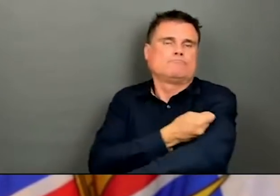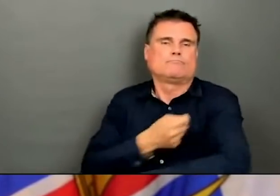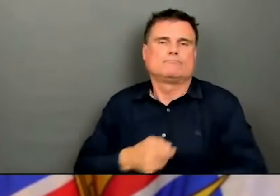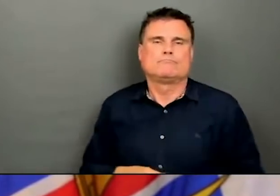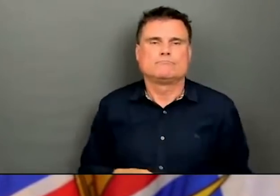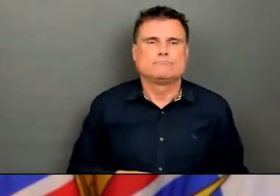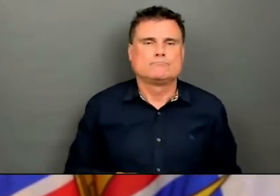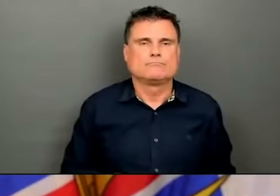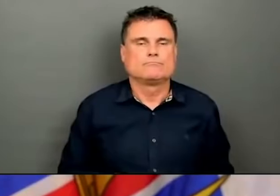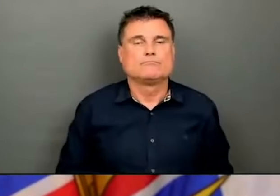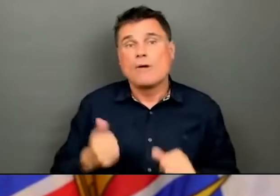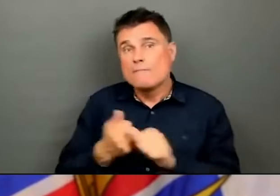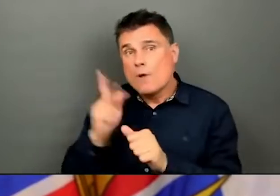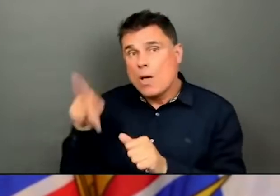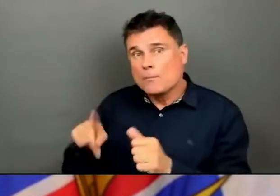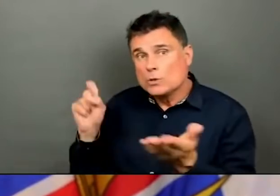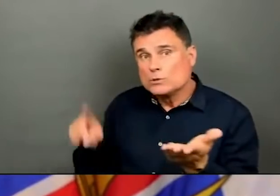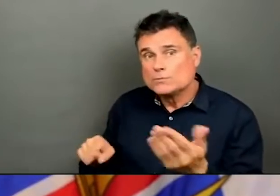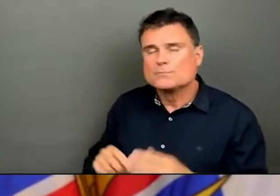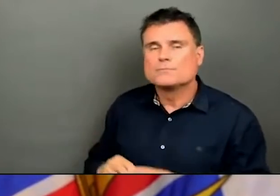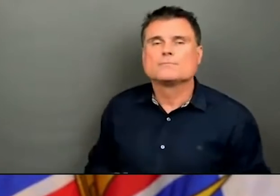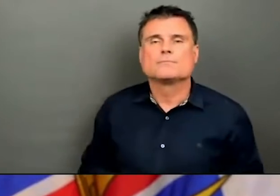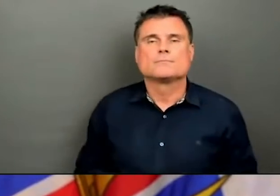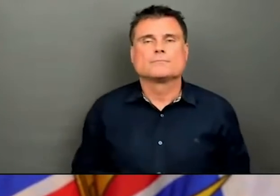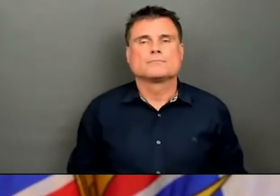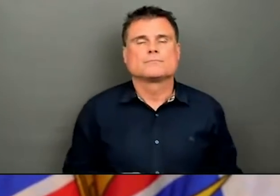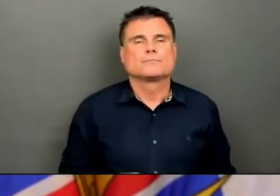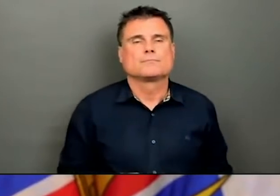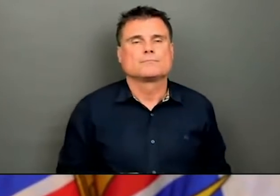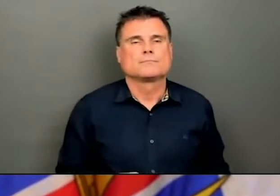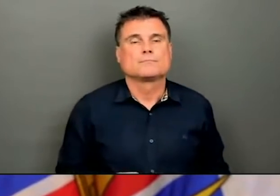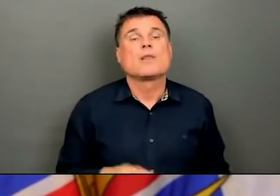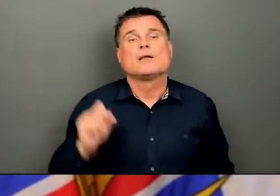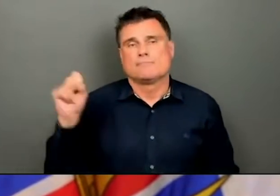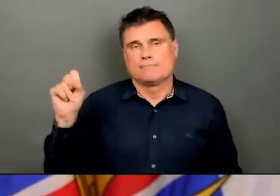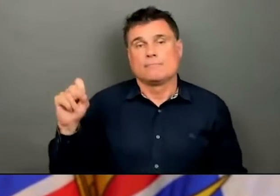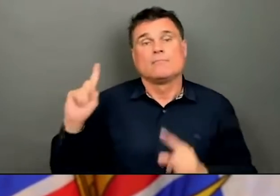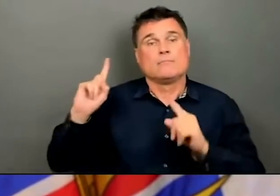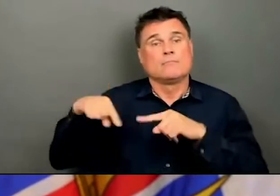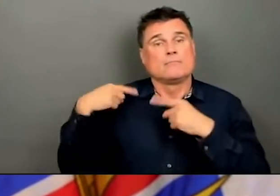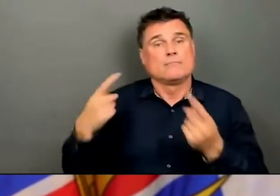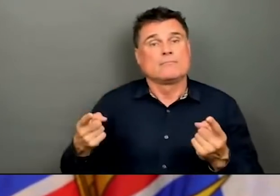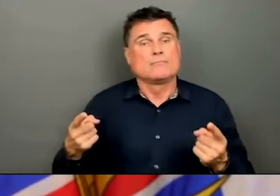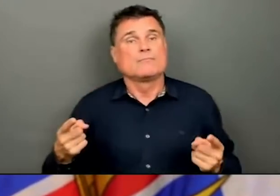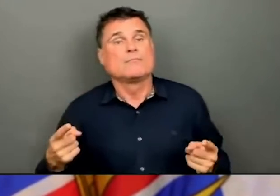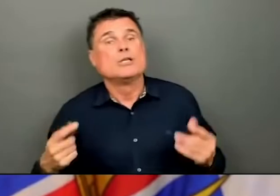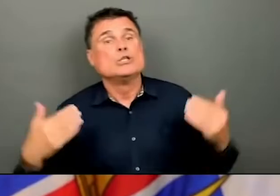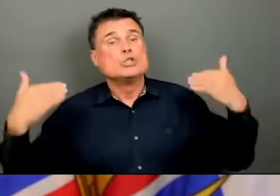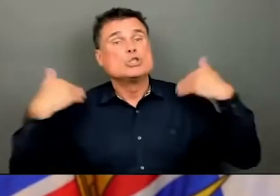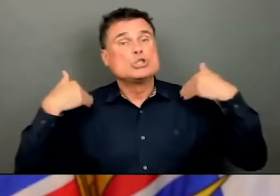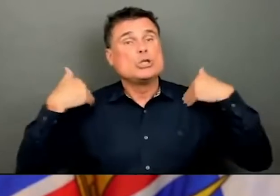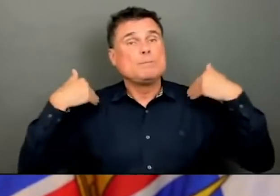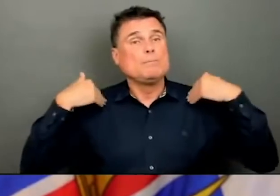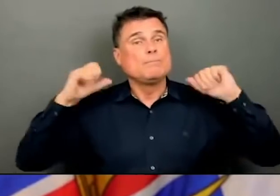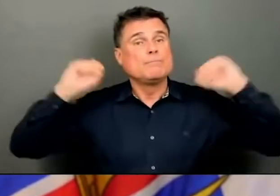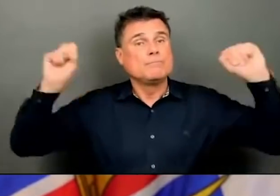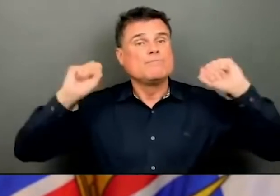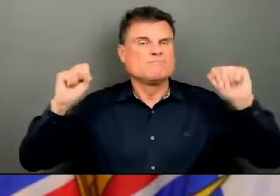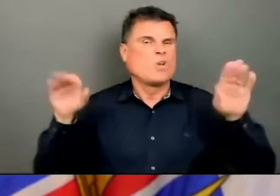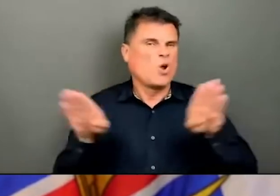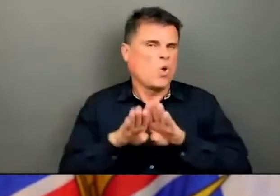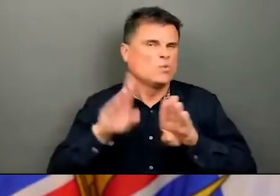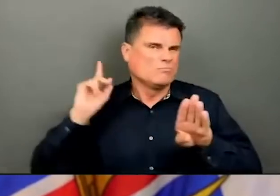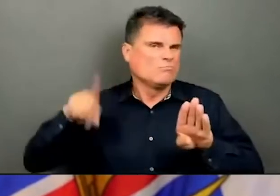Also, over the past few months, a number of gyms have been listed amongst the businesses temporarily closed by health authorities due to COVID.